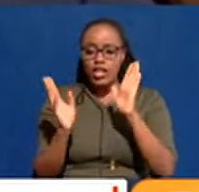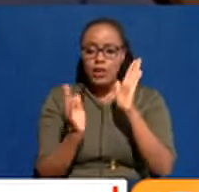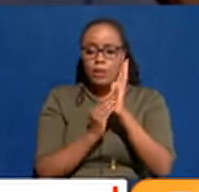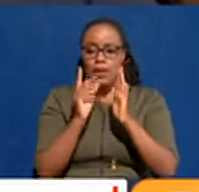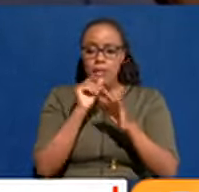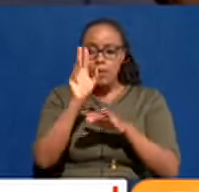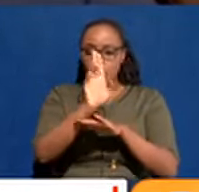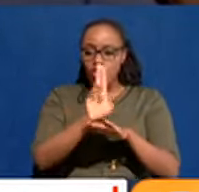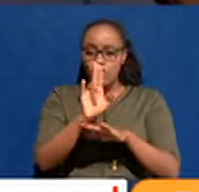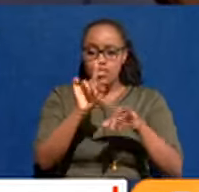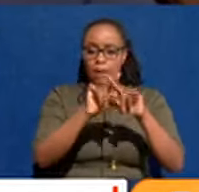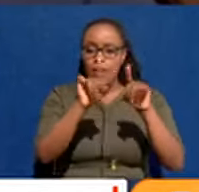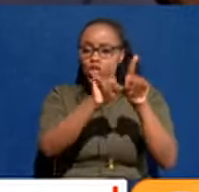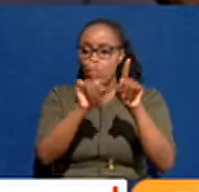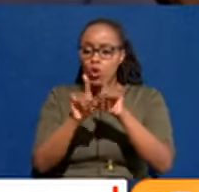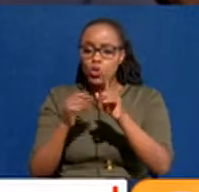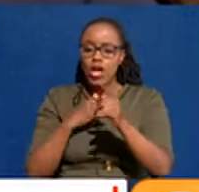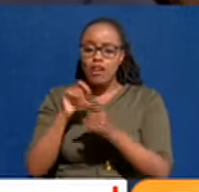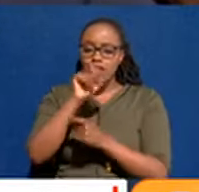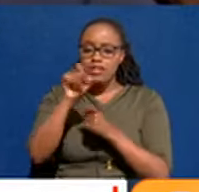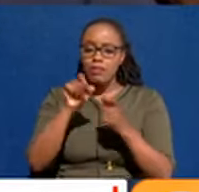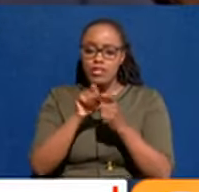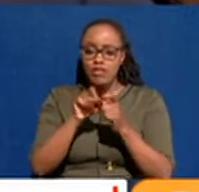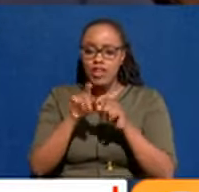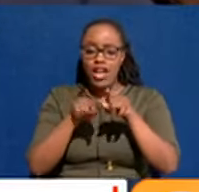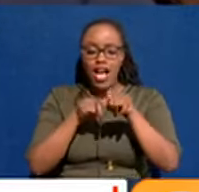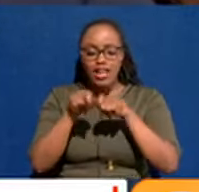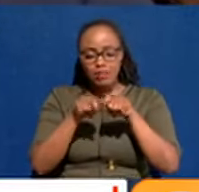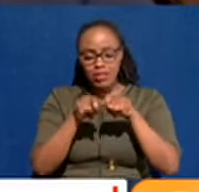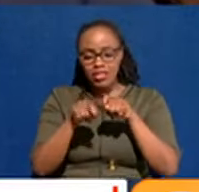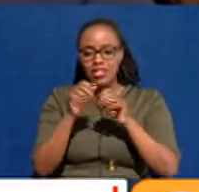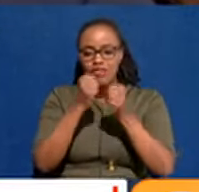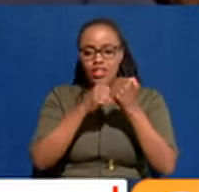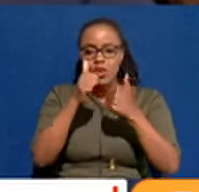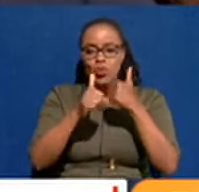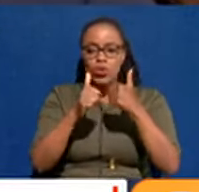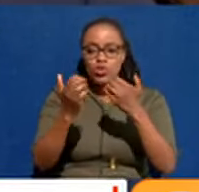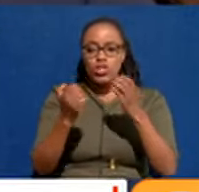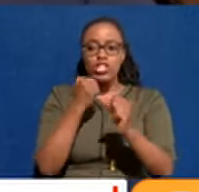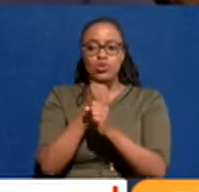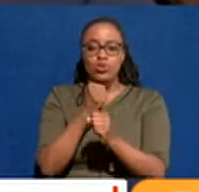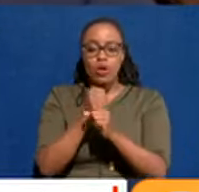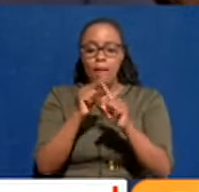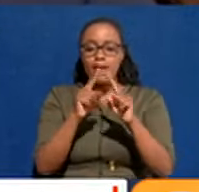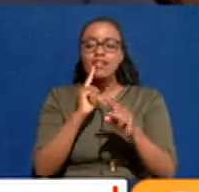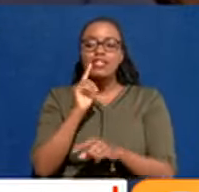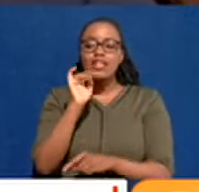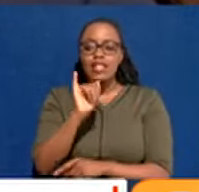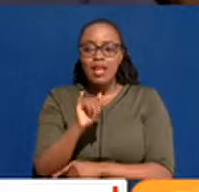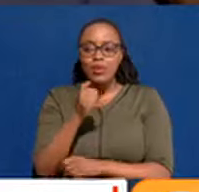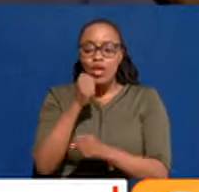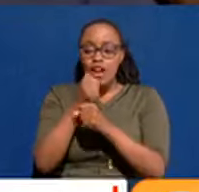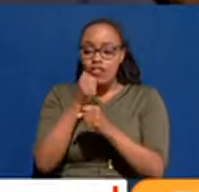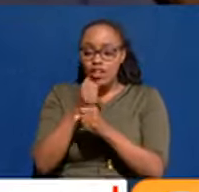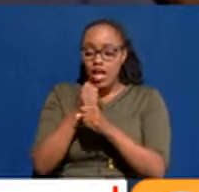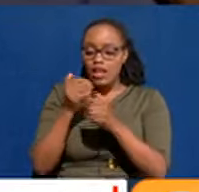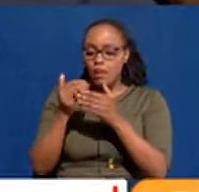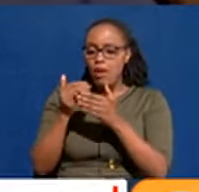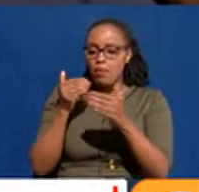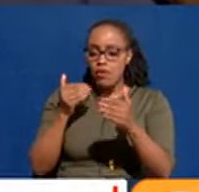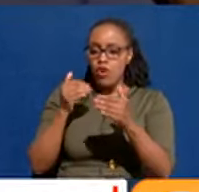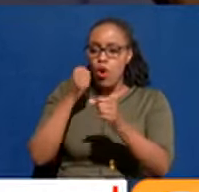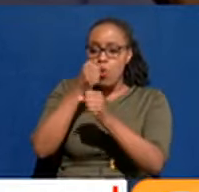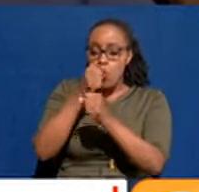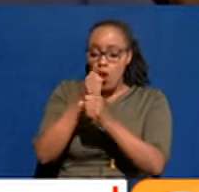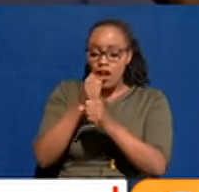to use, but also there are certain administrative activities that we need to carry out. But having said that, we've already done the preliminary works. We have